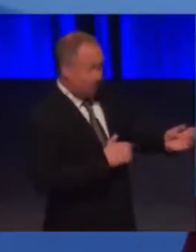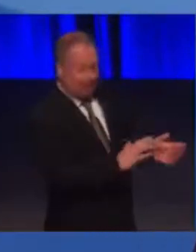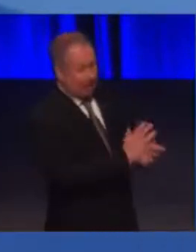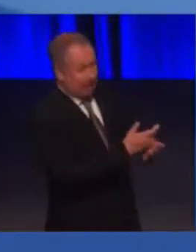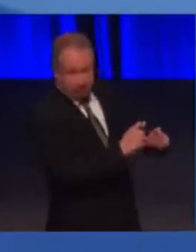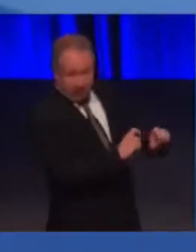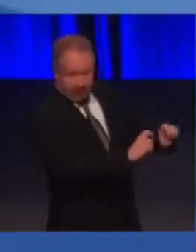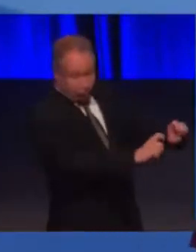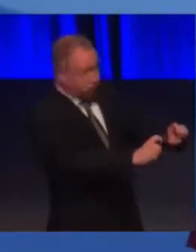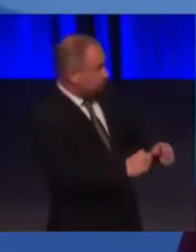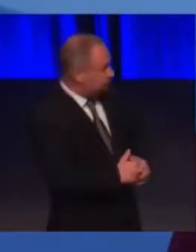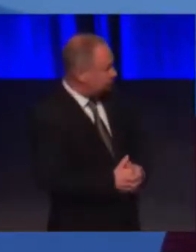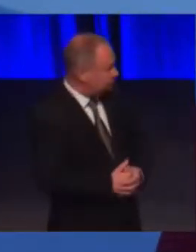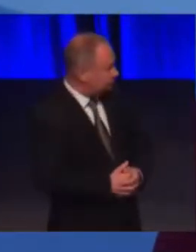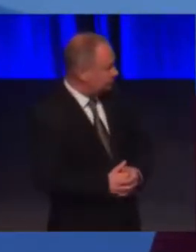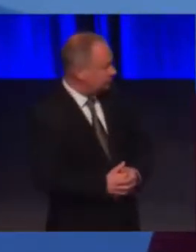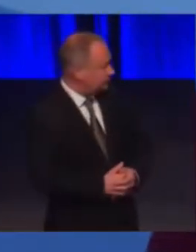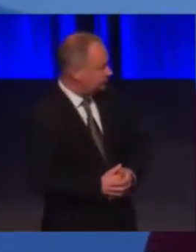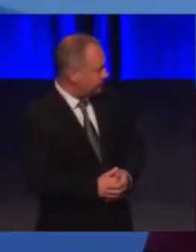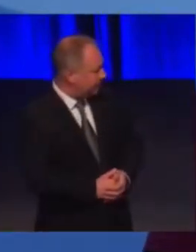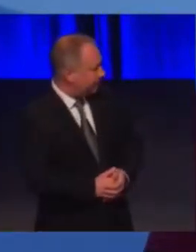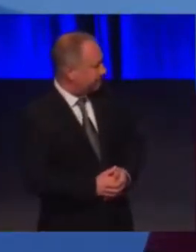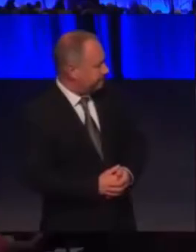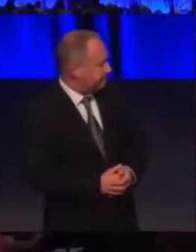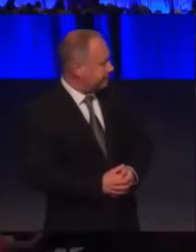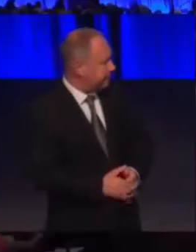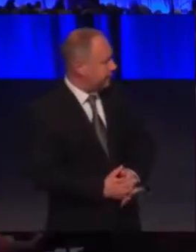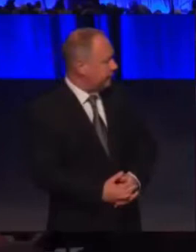for you to continue. I'm sure conference as well.